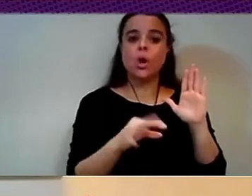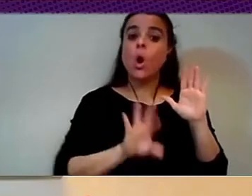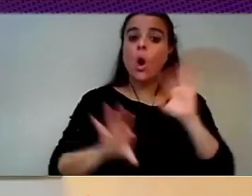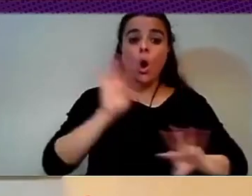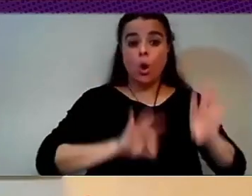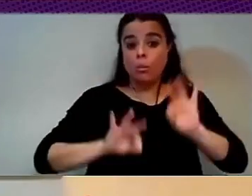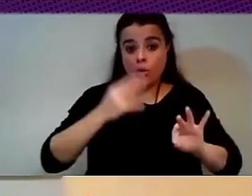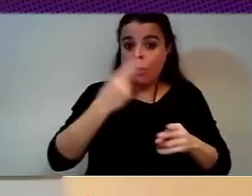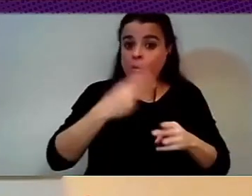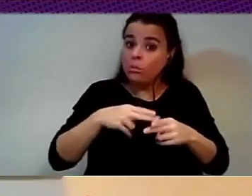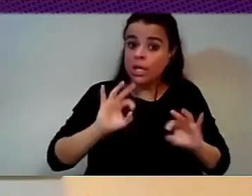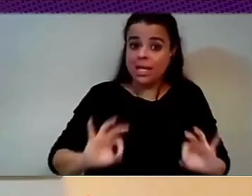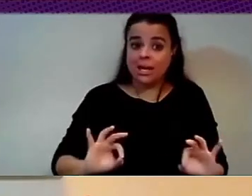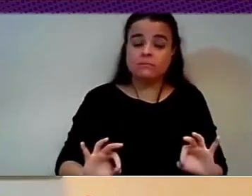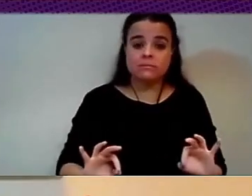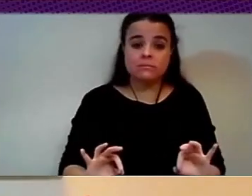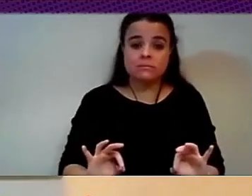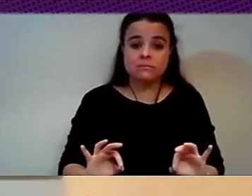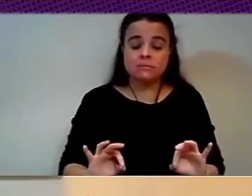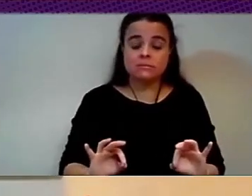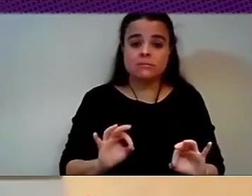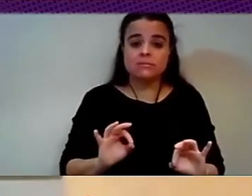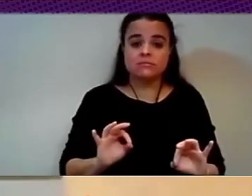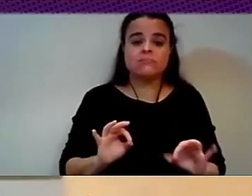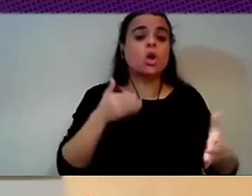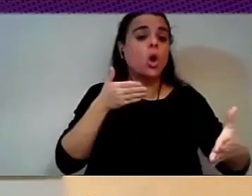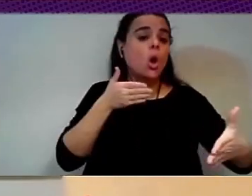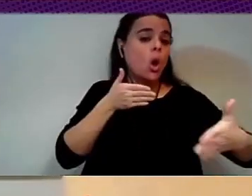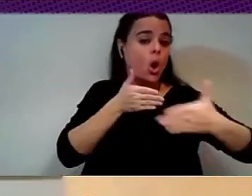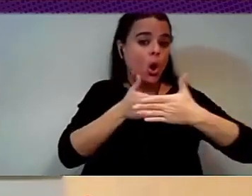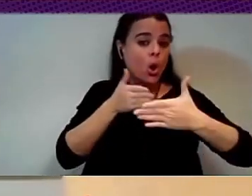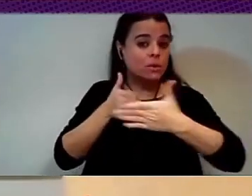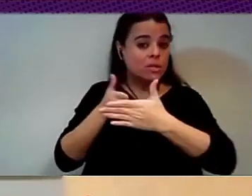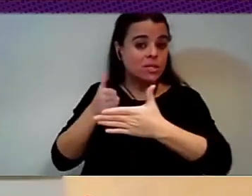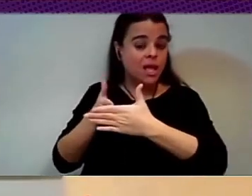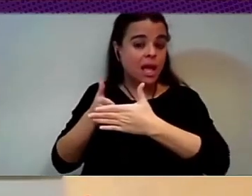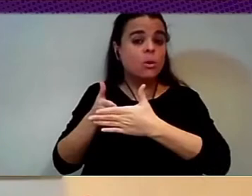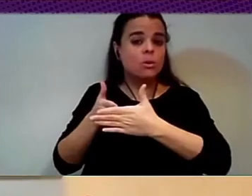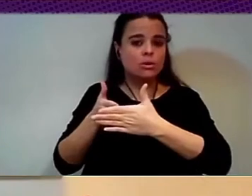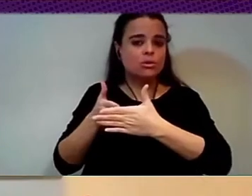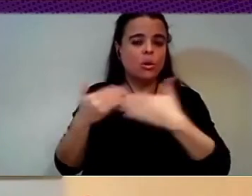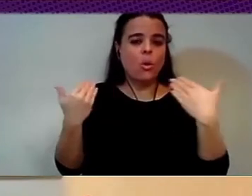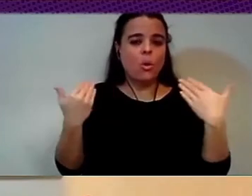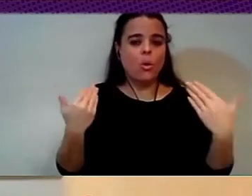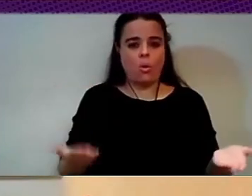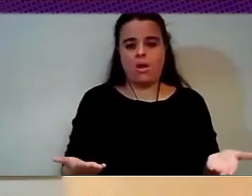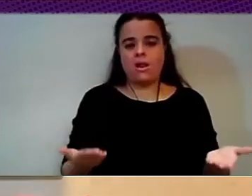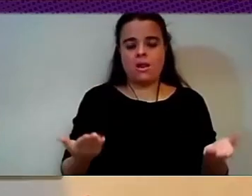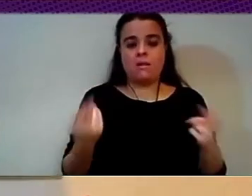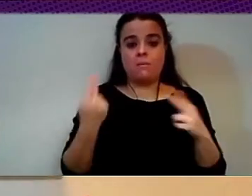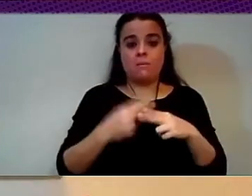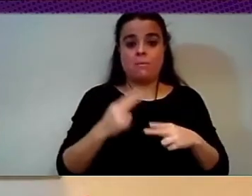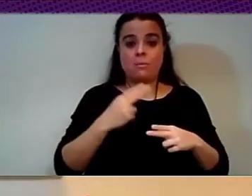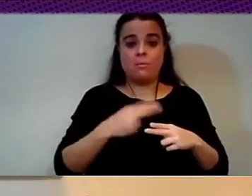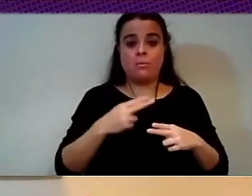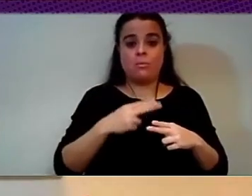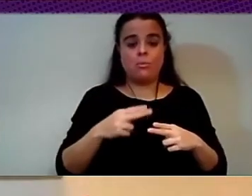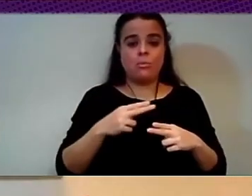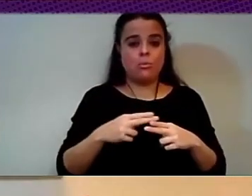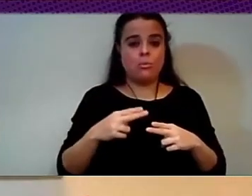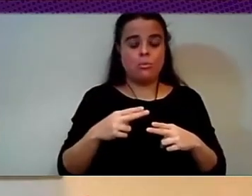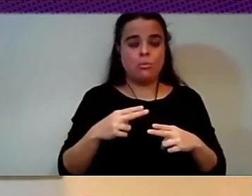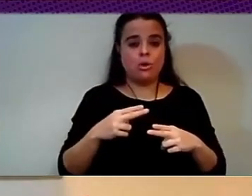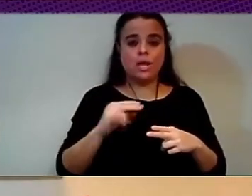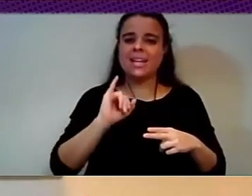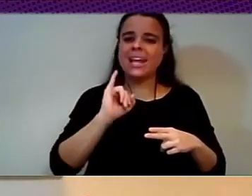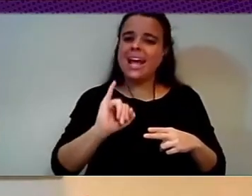obstacles are also that in politics, people that have this kind of responsibility, we have a very low consciousness